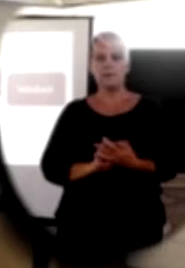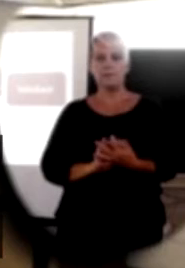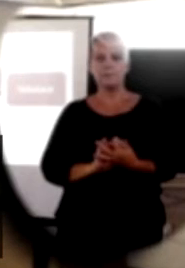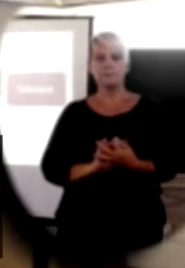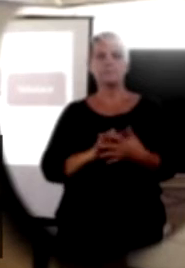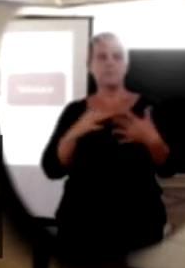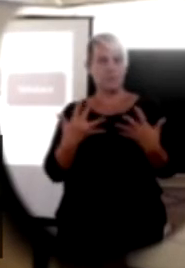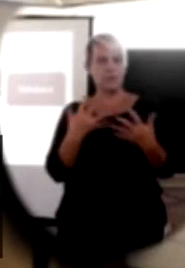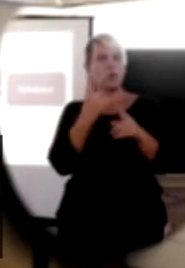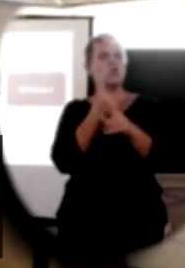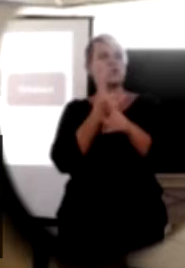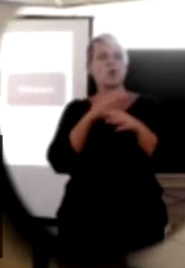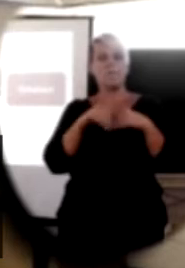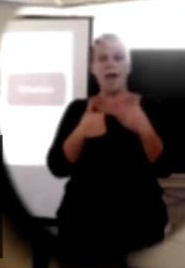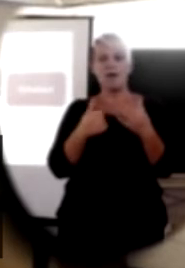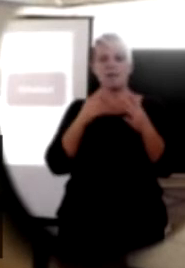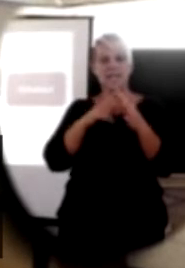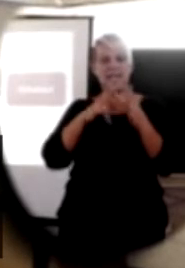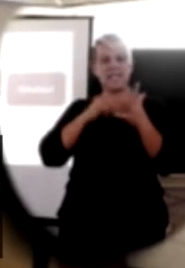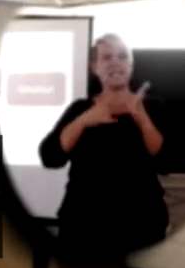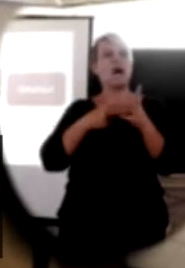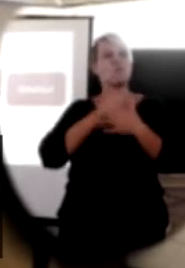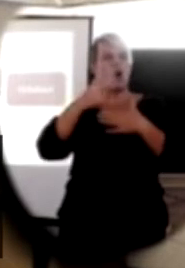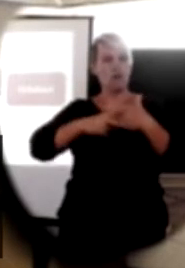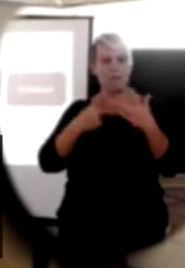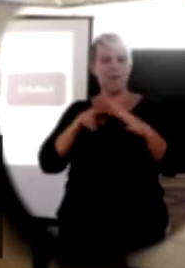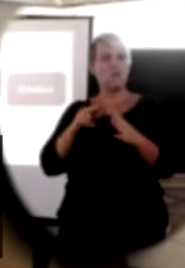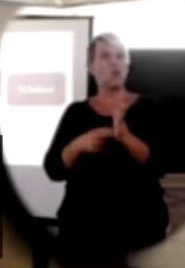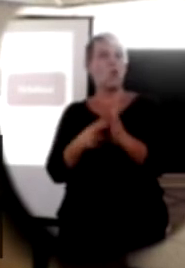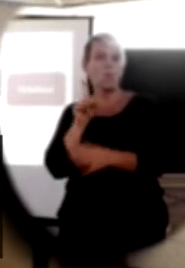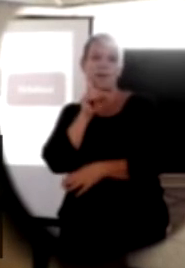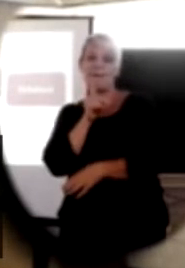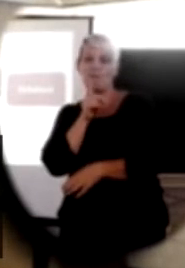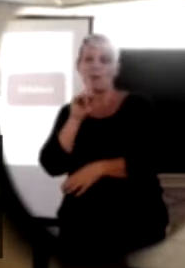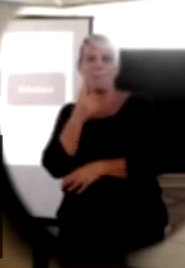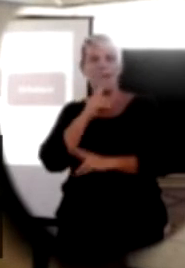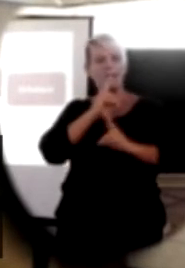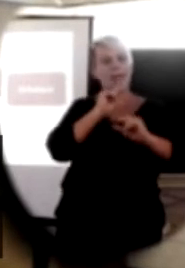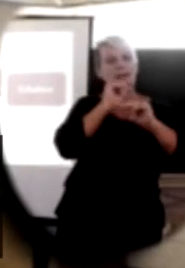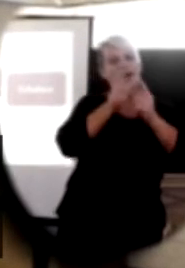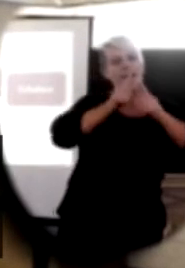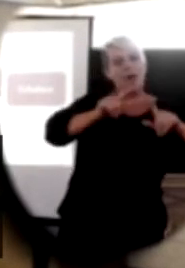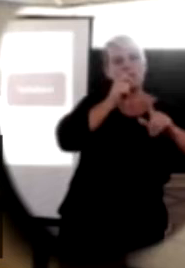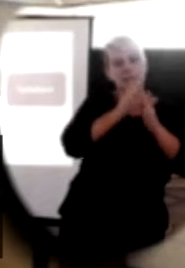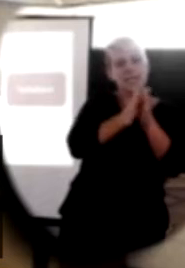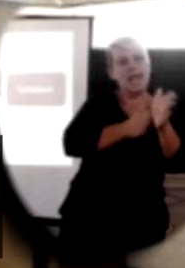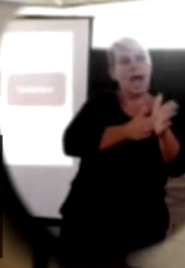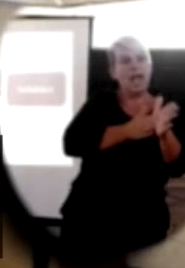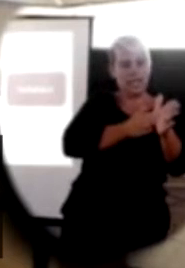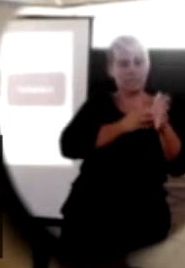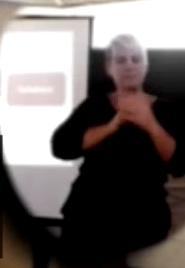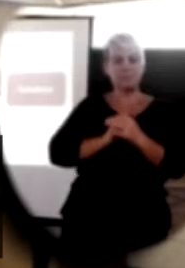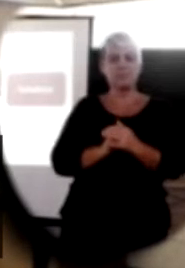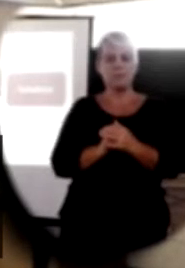What we've talked about is our program for children who've got normal hearing but speech and language delay or disorder.